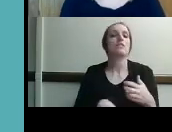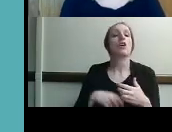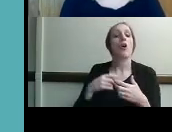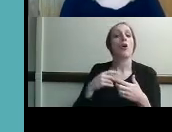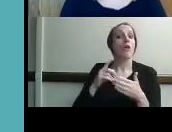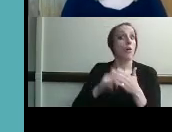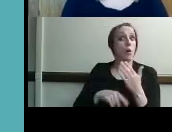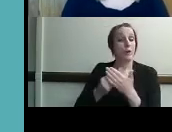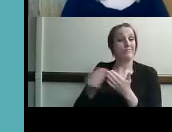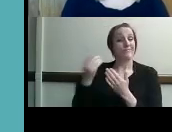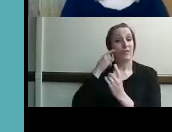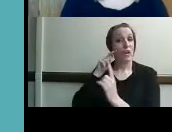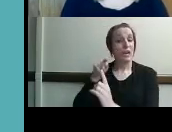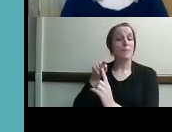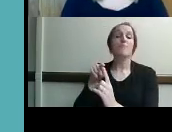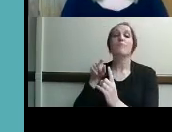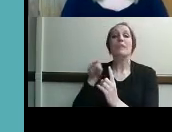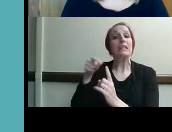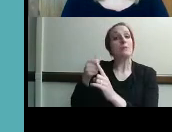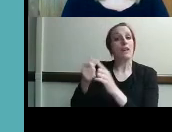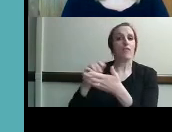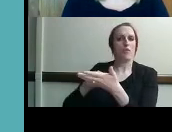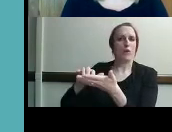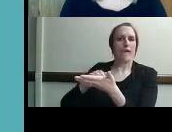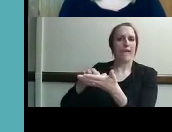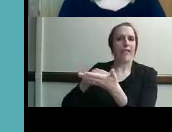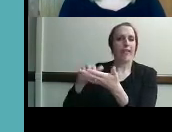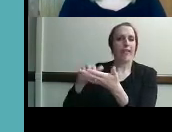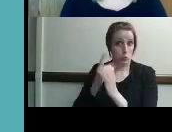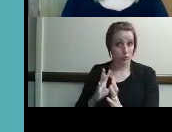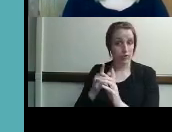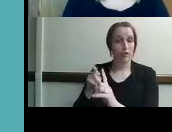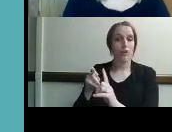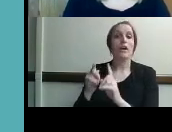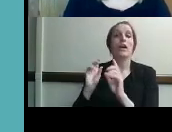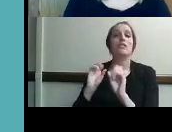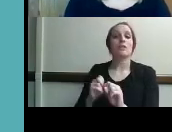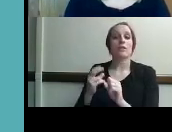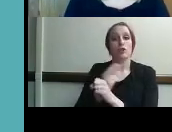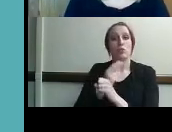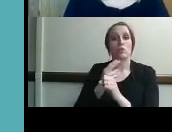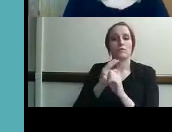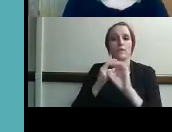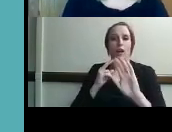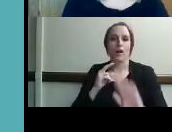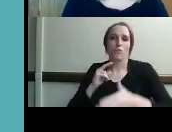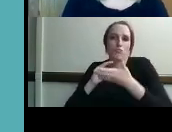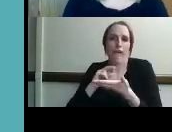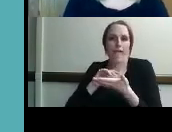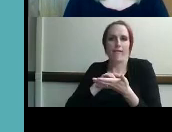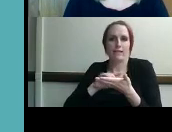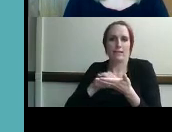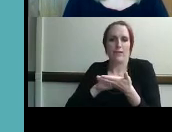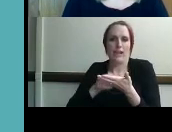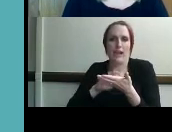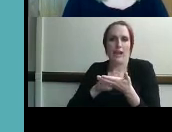that he's a braille user um and he was able to use a braille display um as a tty on his